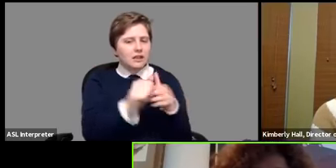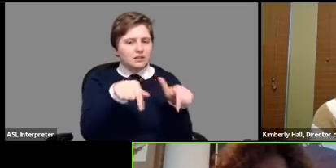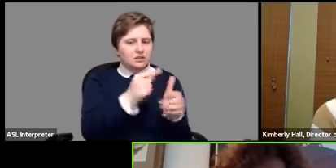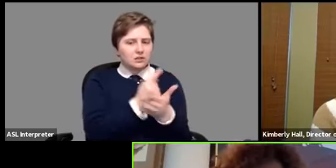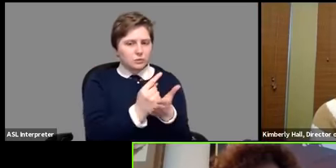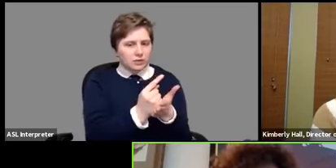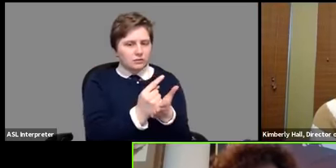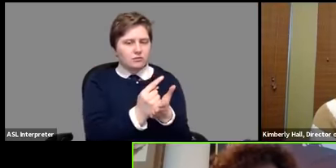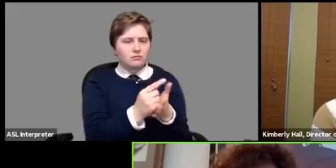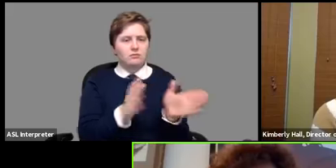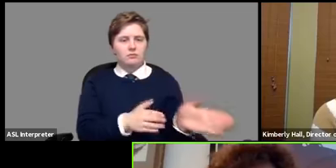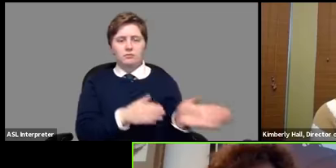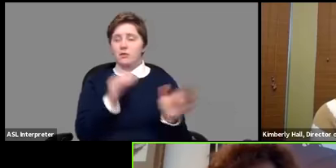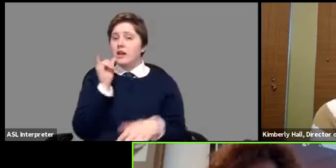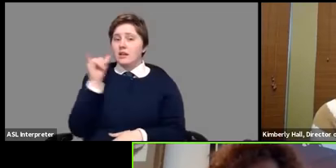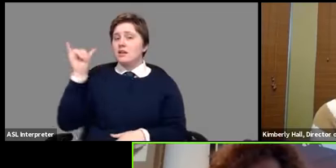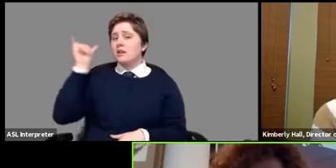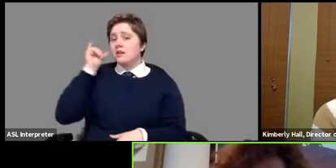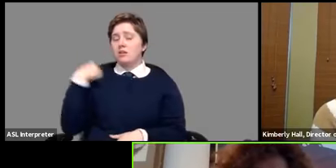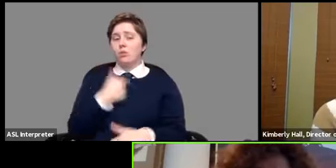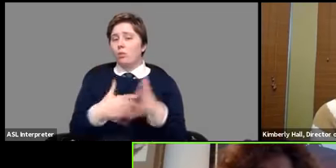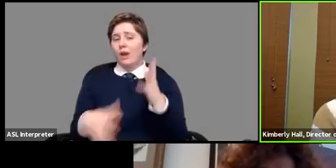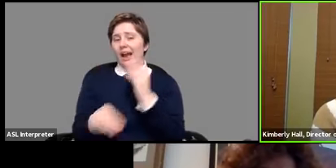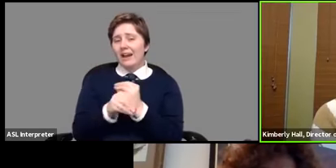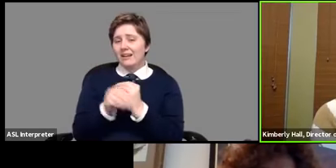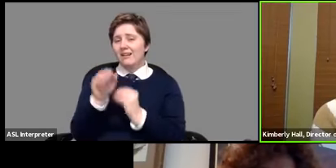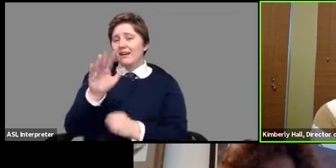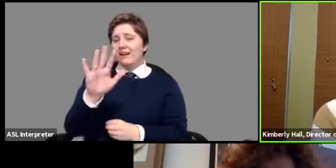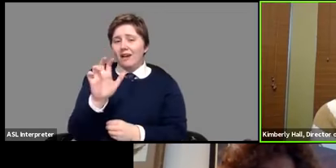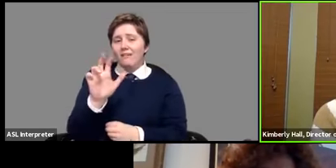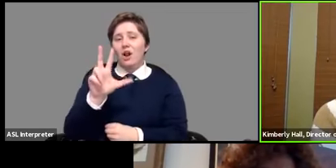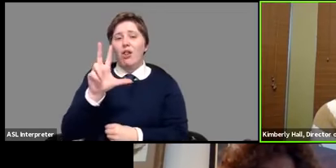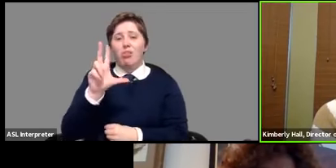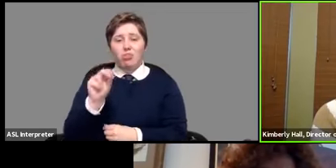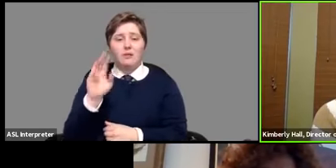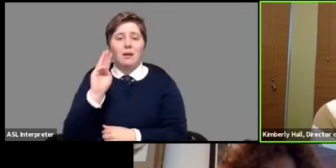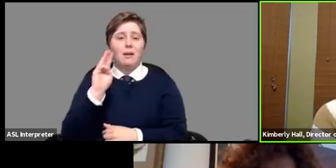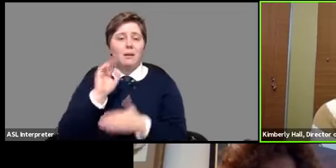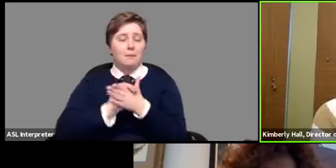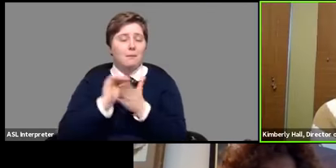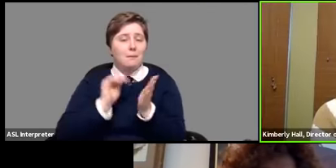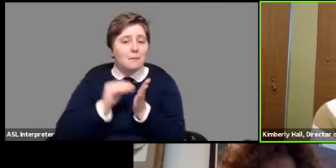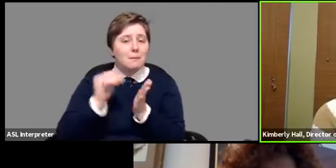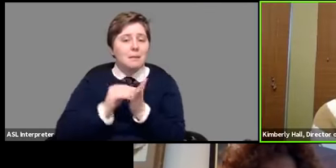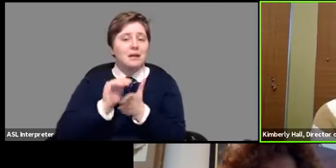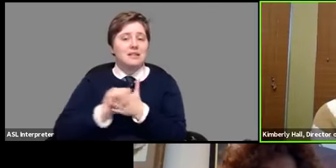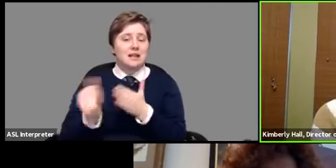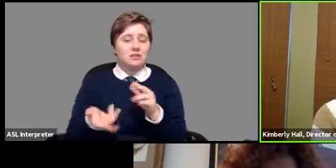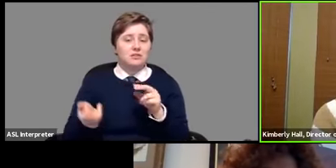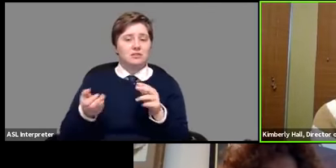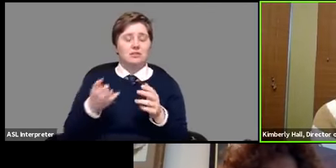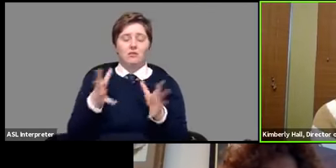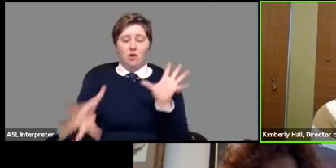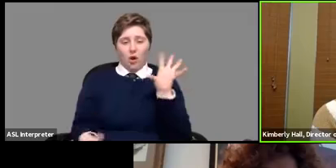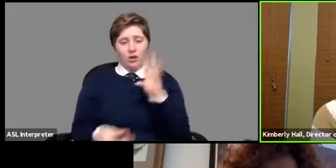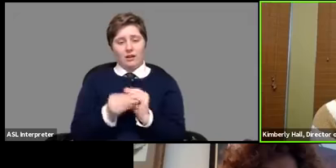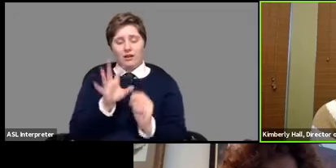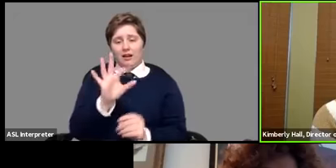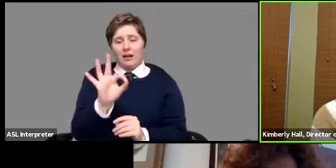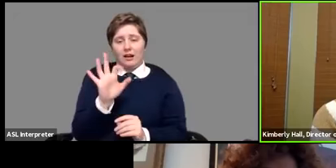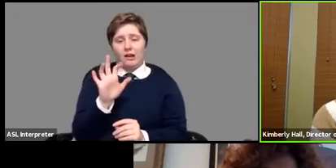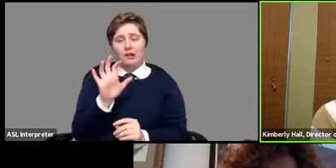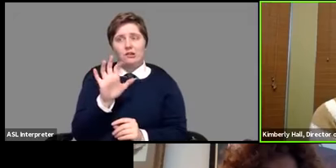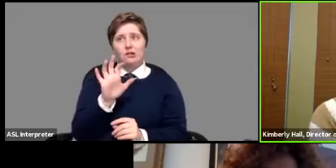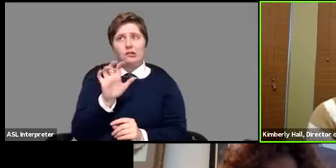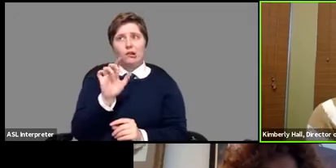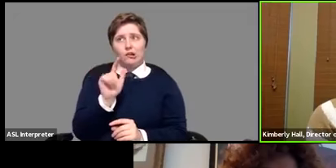and yesterday we added another 530 million dollars on top of that for a total of 926 million